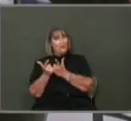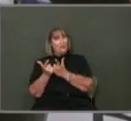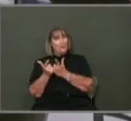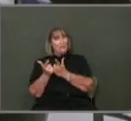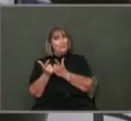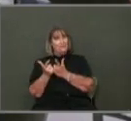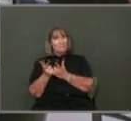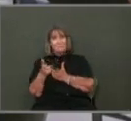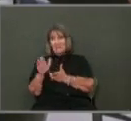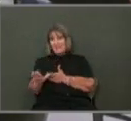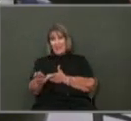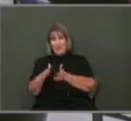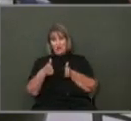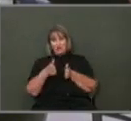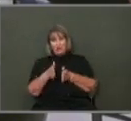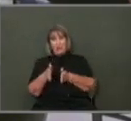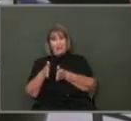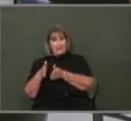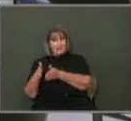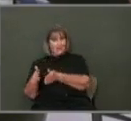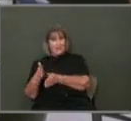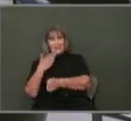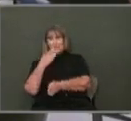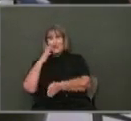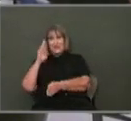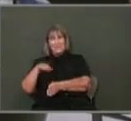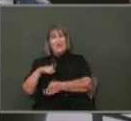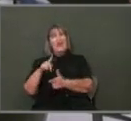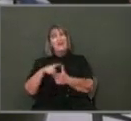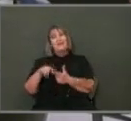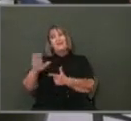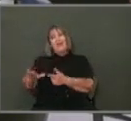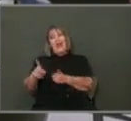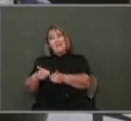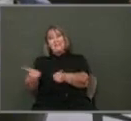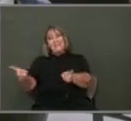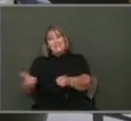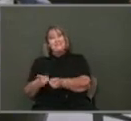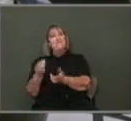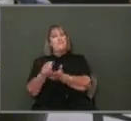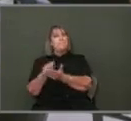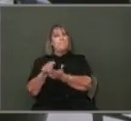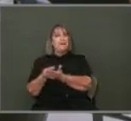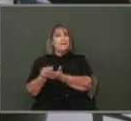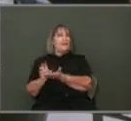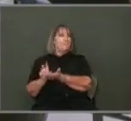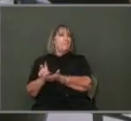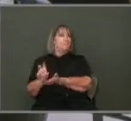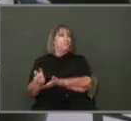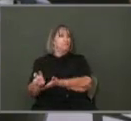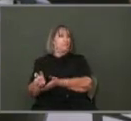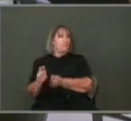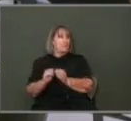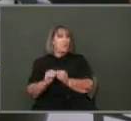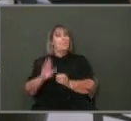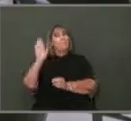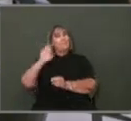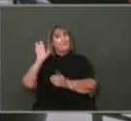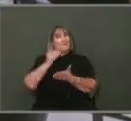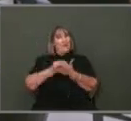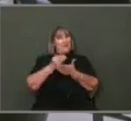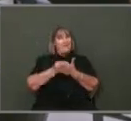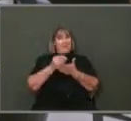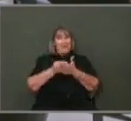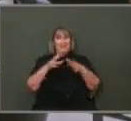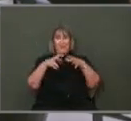condition of the payment, we put more money on those. Many years ago, we used to divide the money funding by